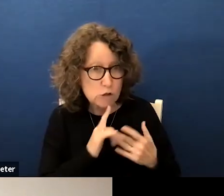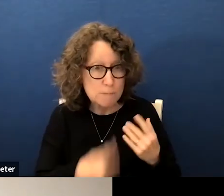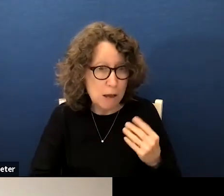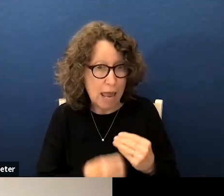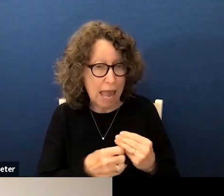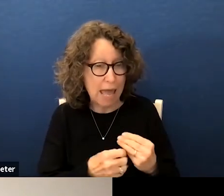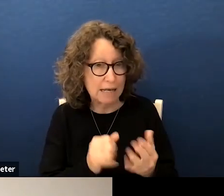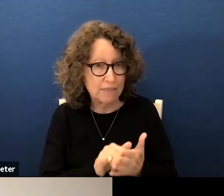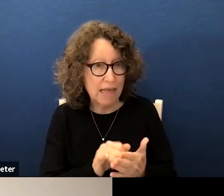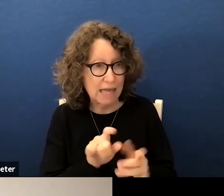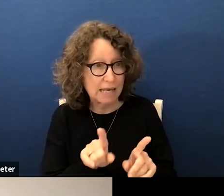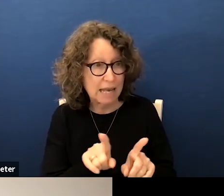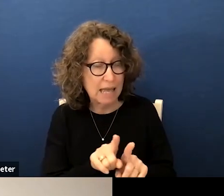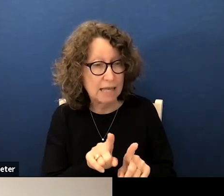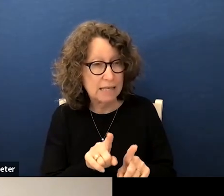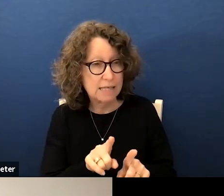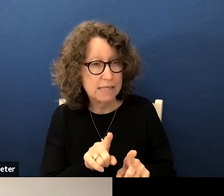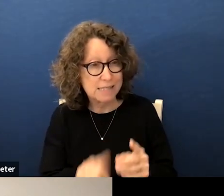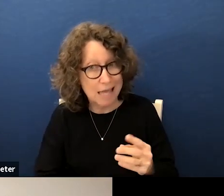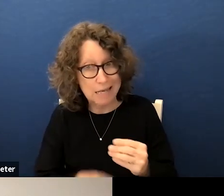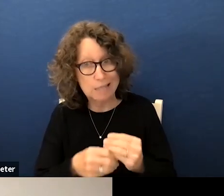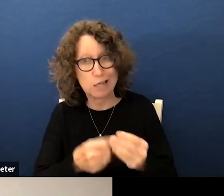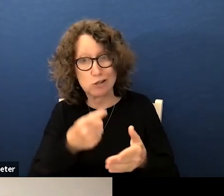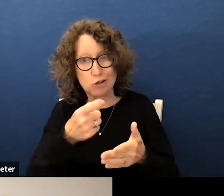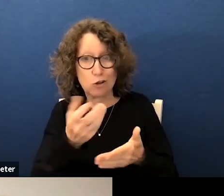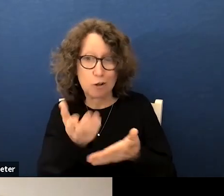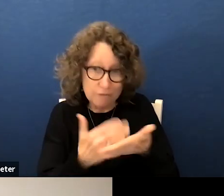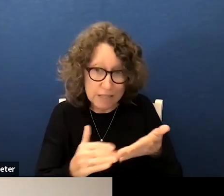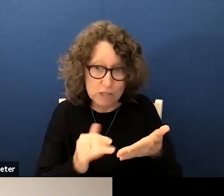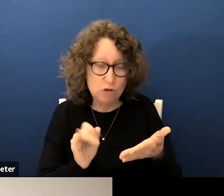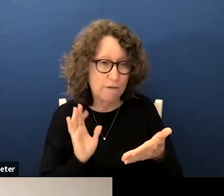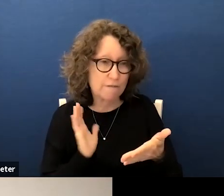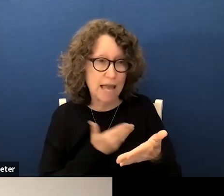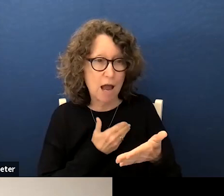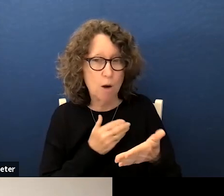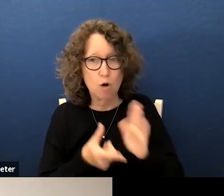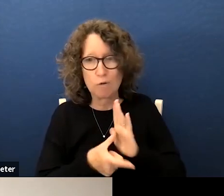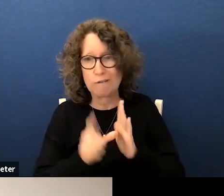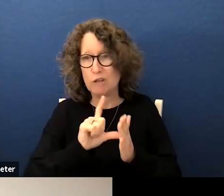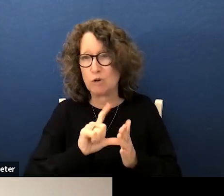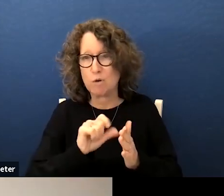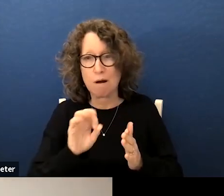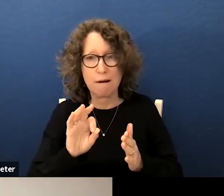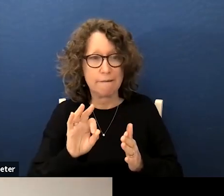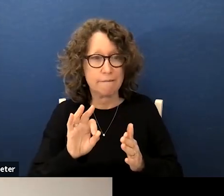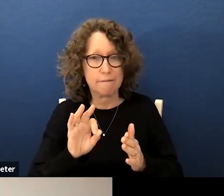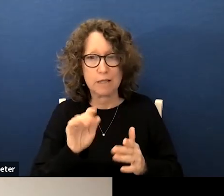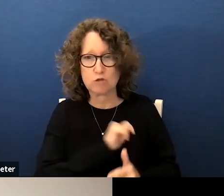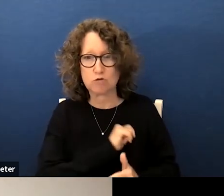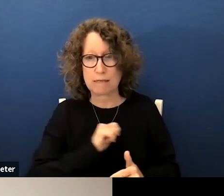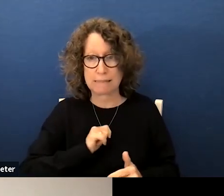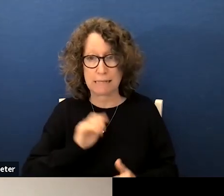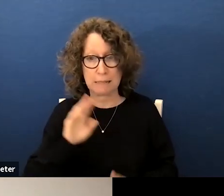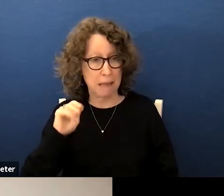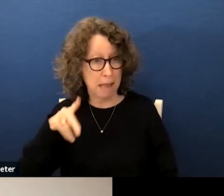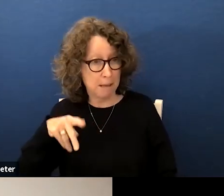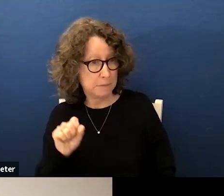that on as an uh as an additional feature of our review of trustee maps